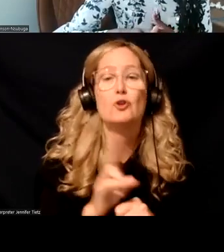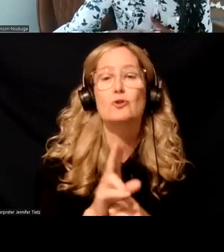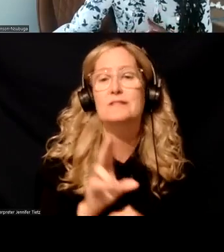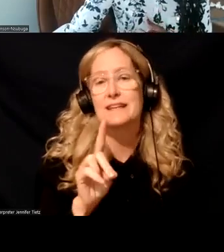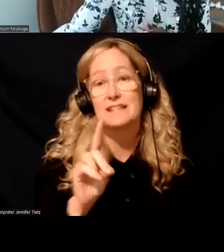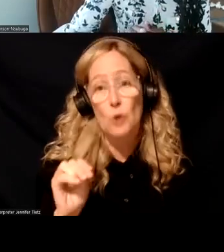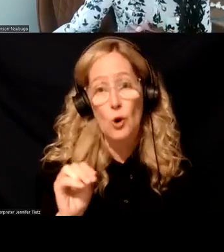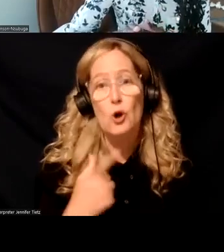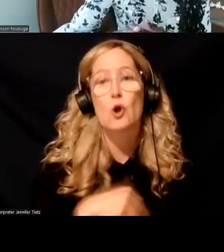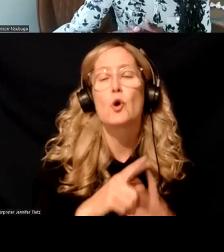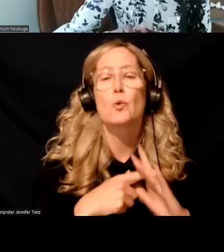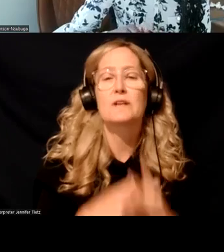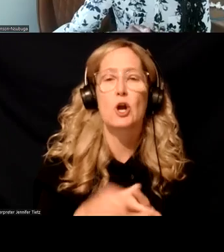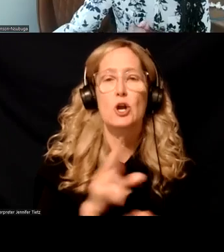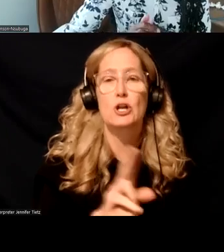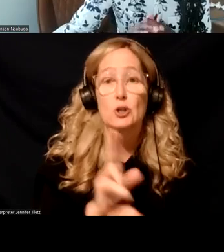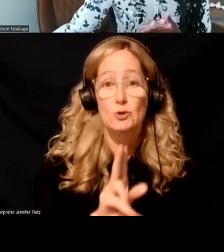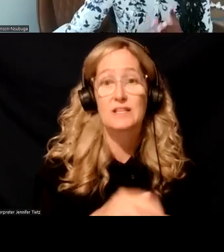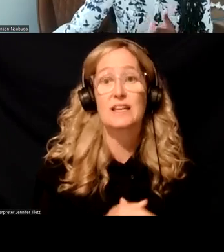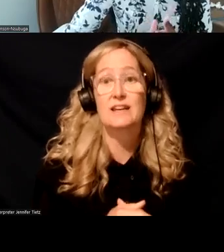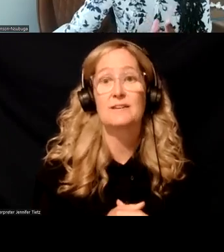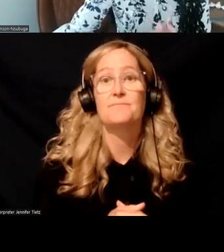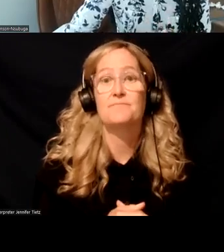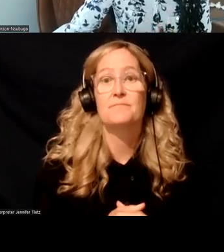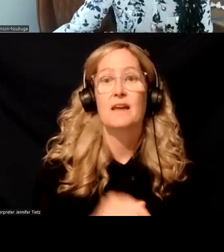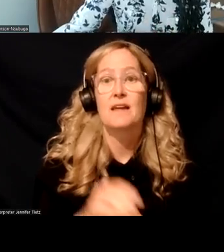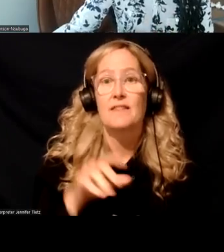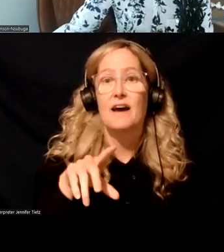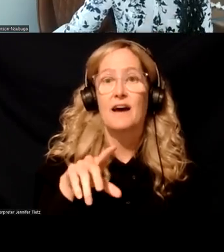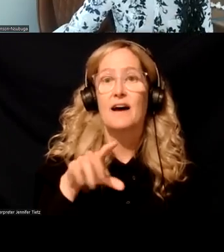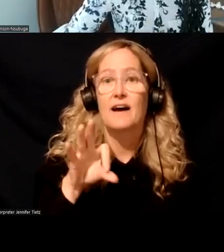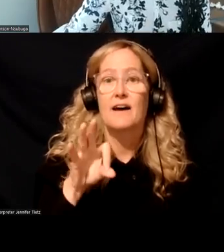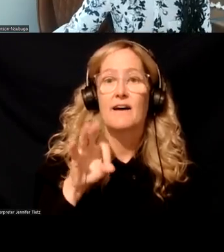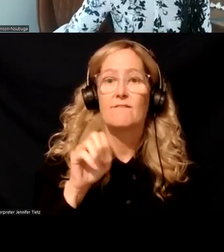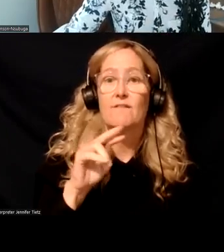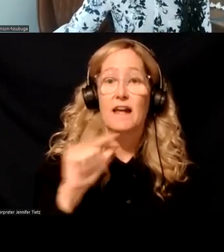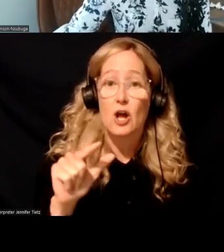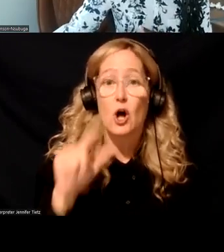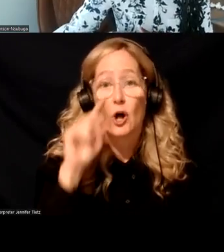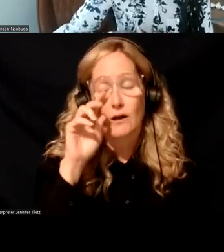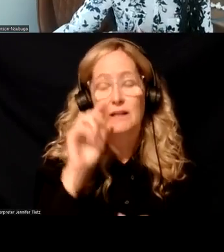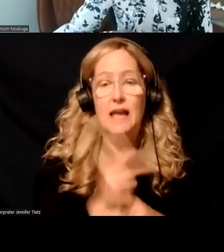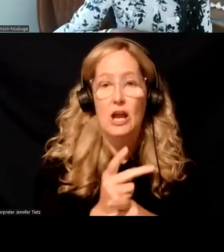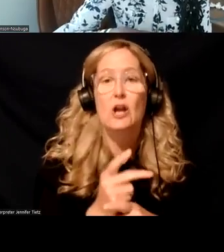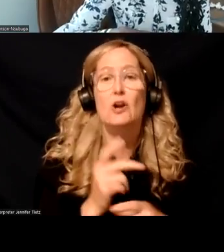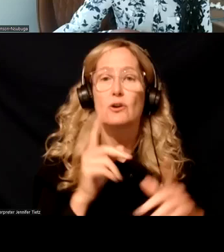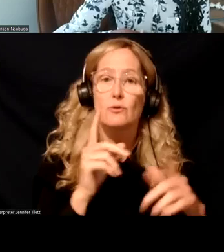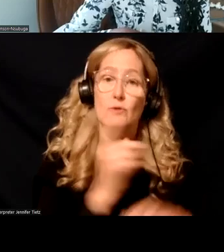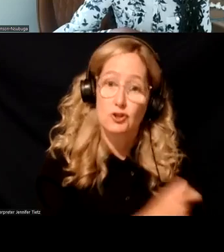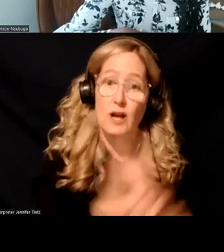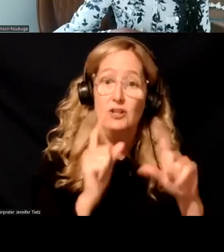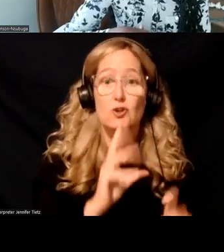Um, we actually started utilizing, um, the fentanyl dips into our point of care, um, ear and drug screens as well,